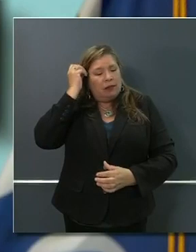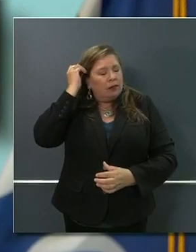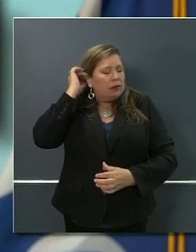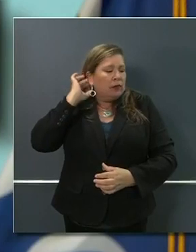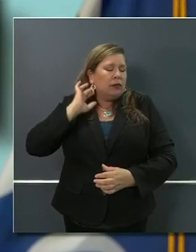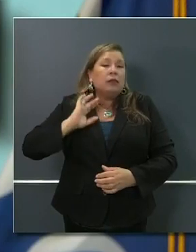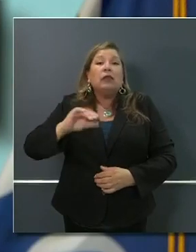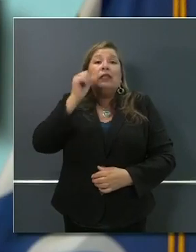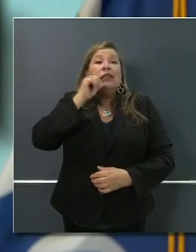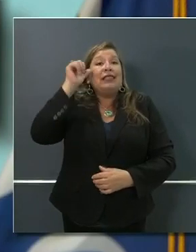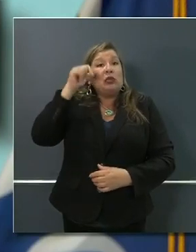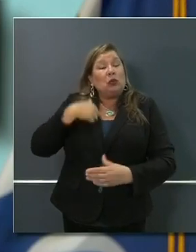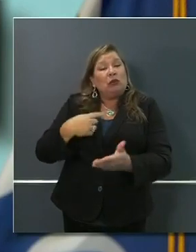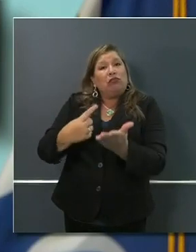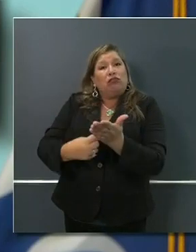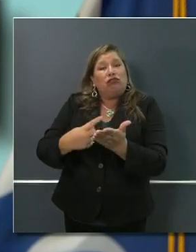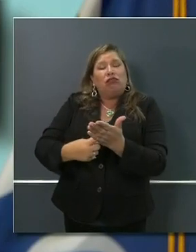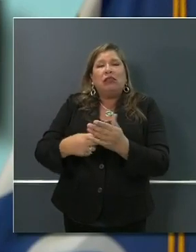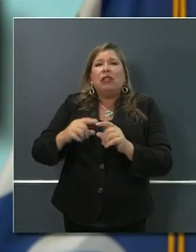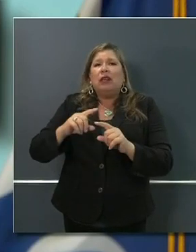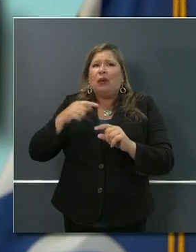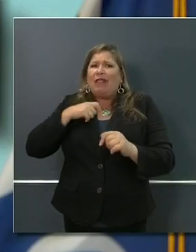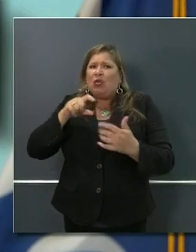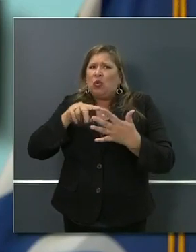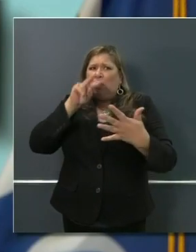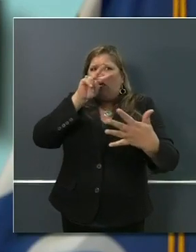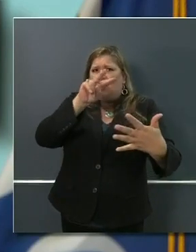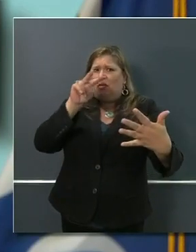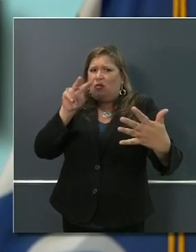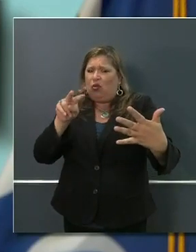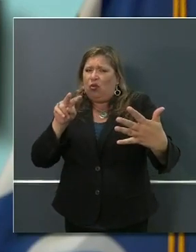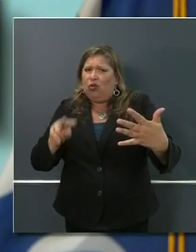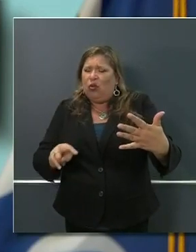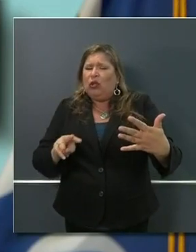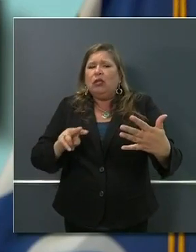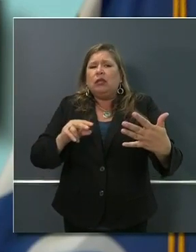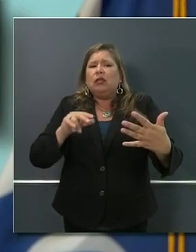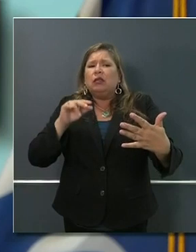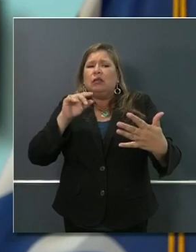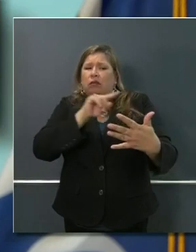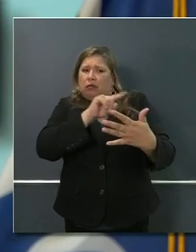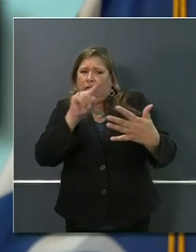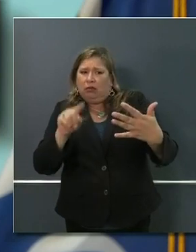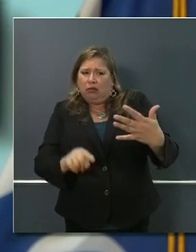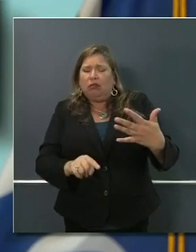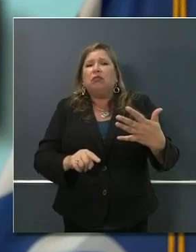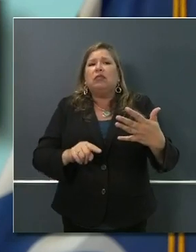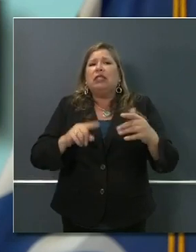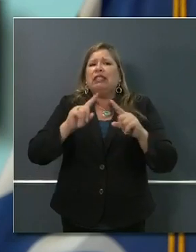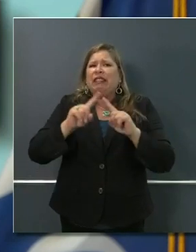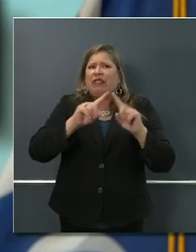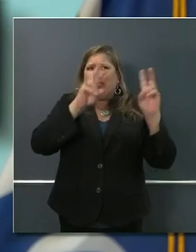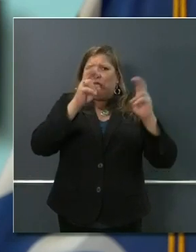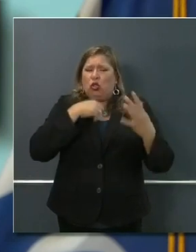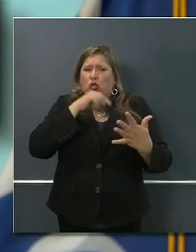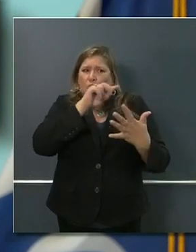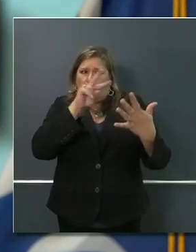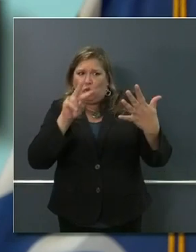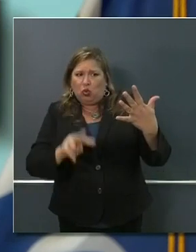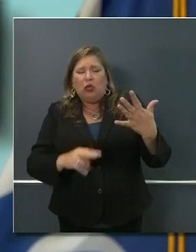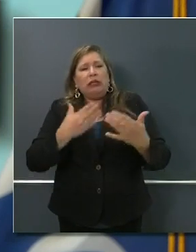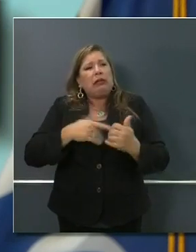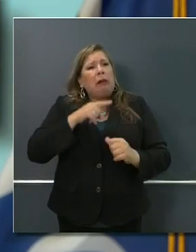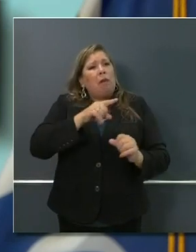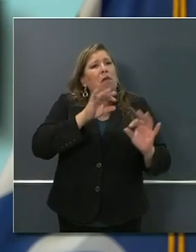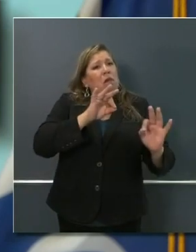and talked about those that we believe are beginning to turn green, some that are yellow, some that are still red.